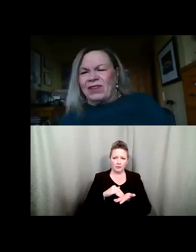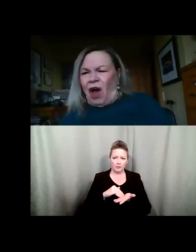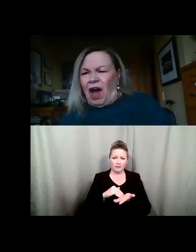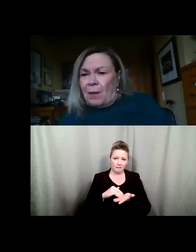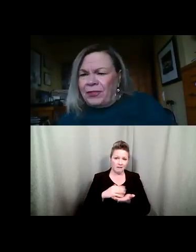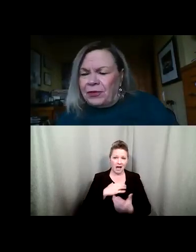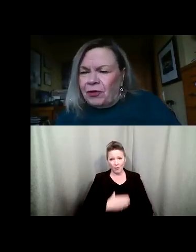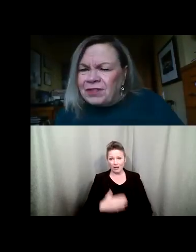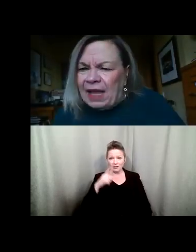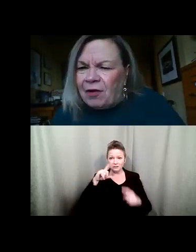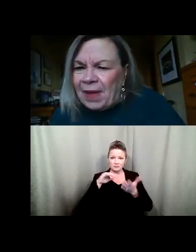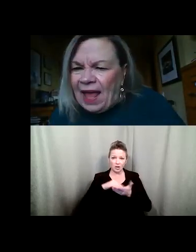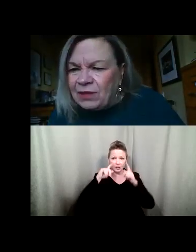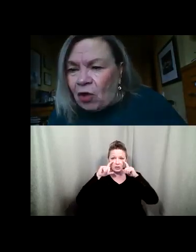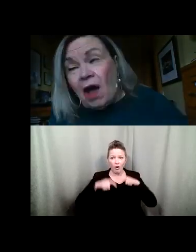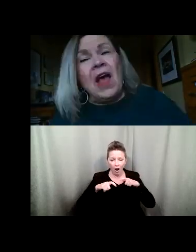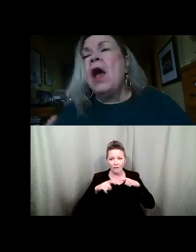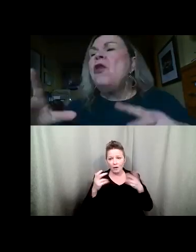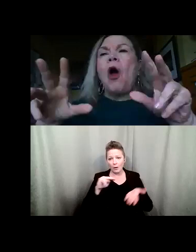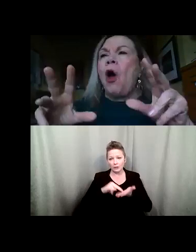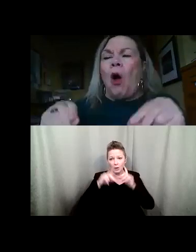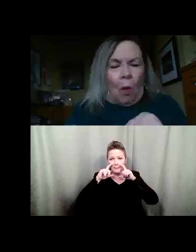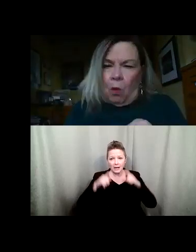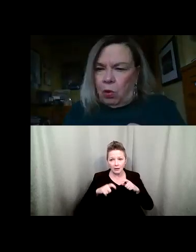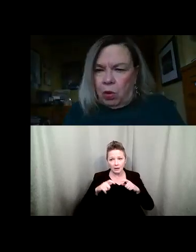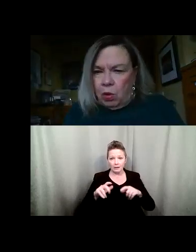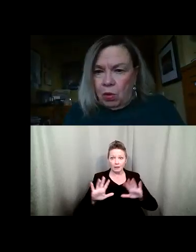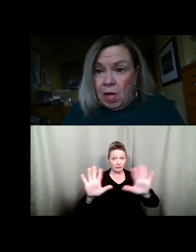mask off. I want the nurse to take a mask off. No.